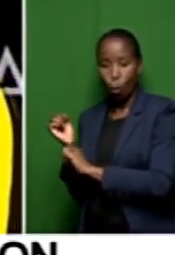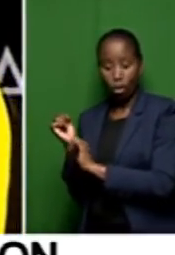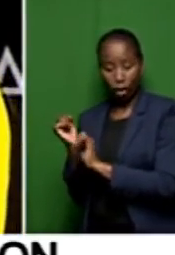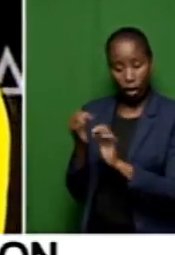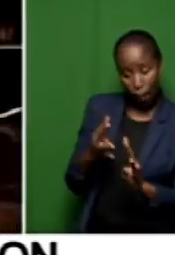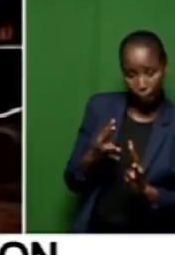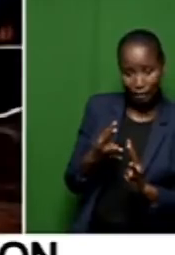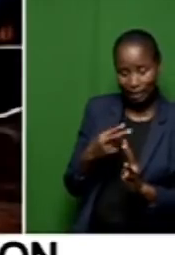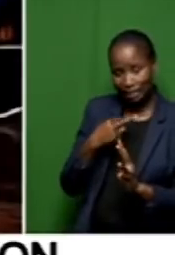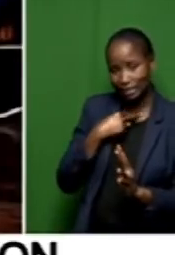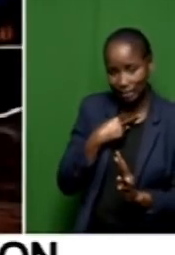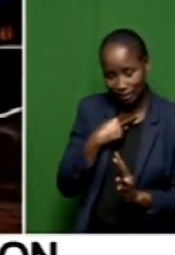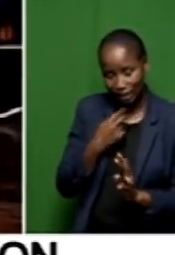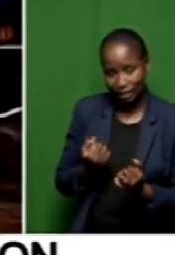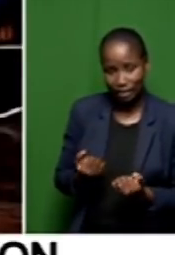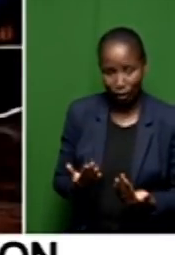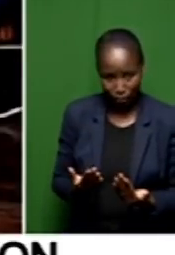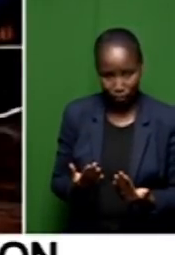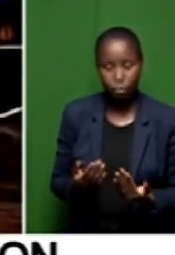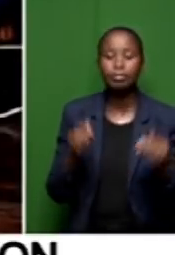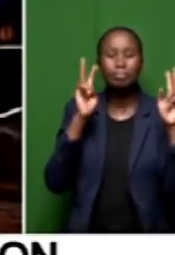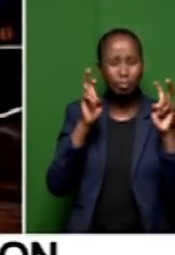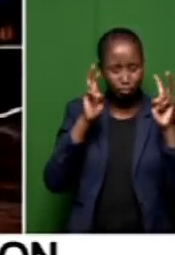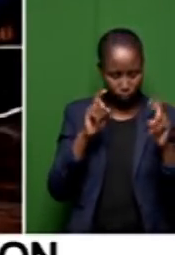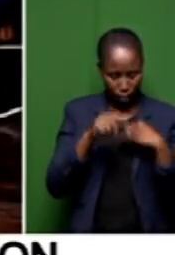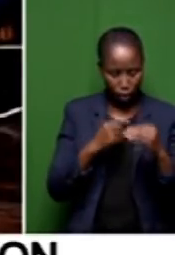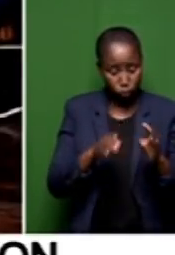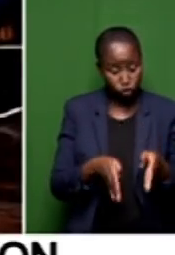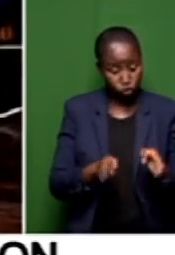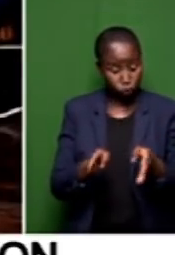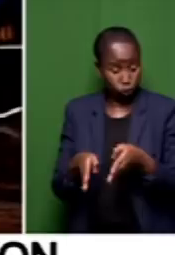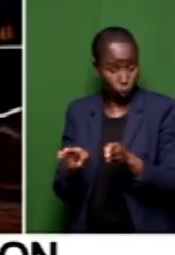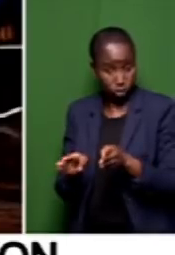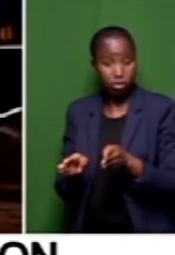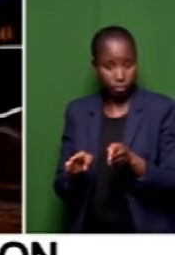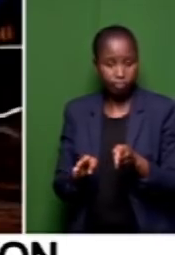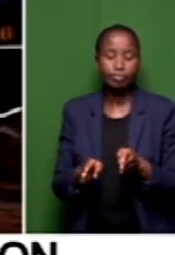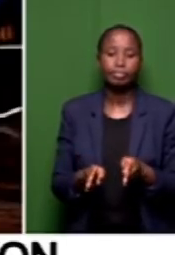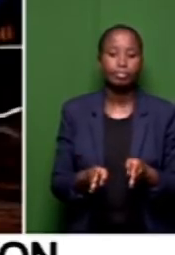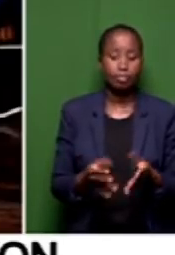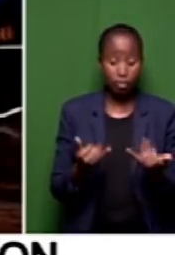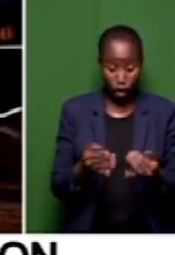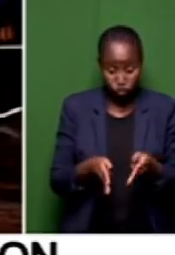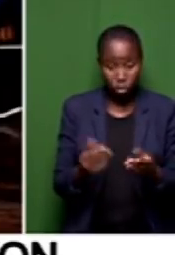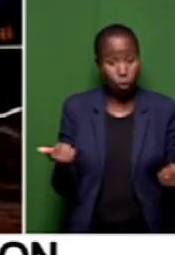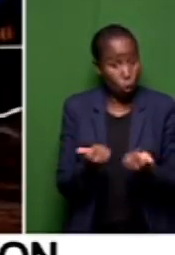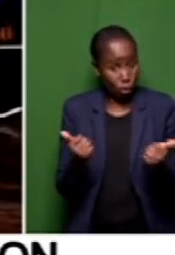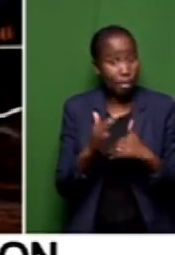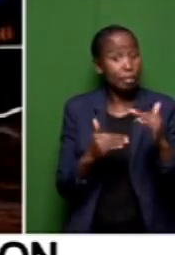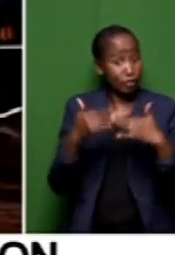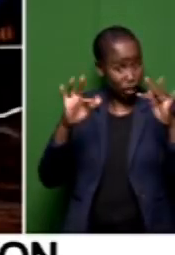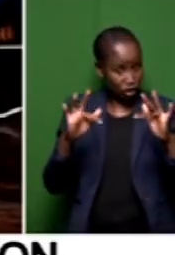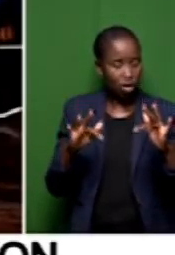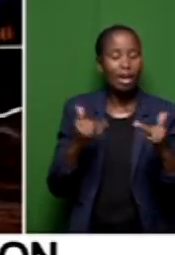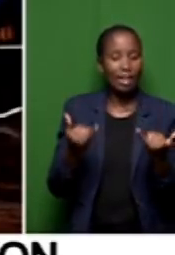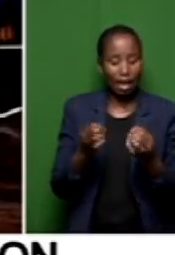to them, which we are doing on the issue of the roads. We maintain the existing roads, both in